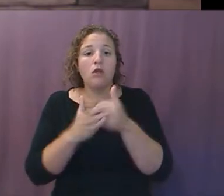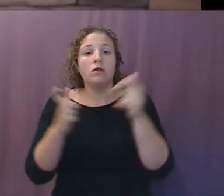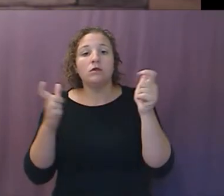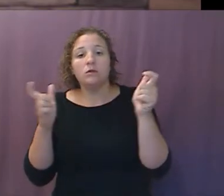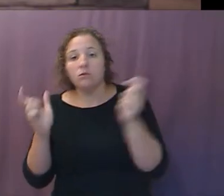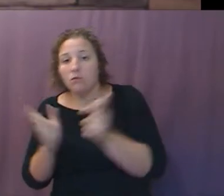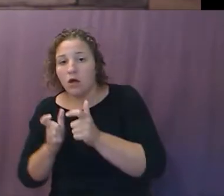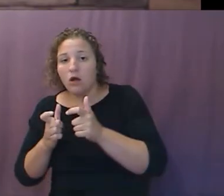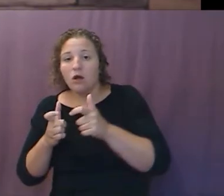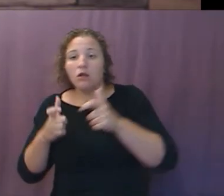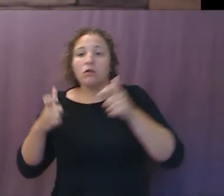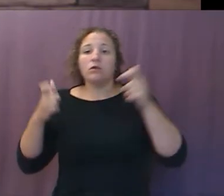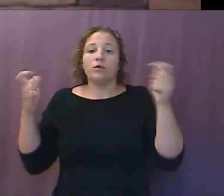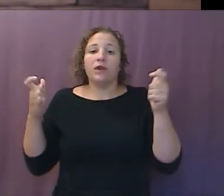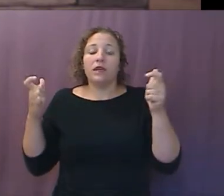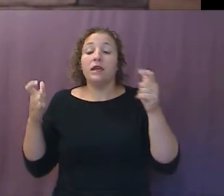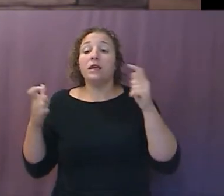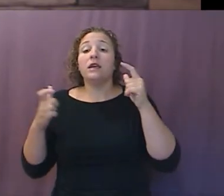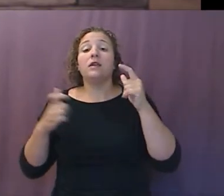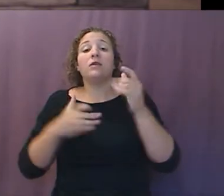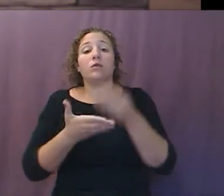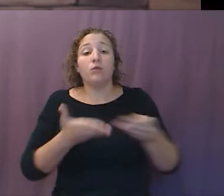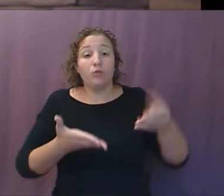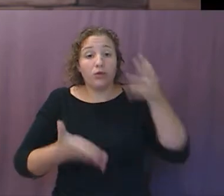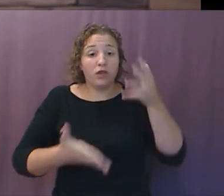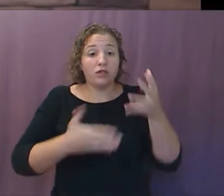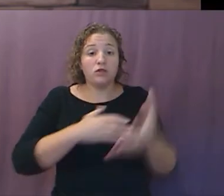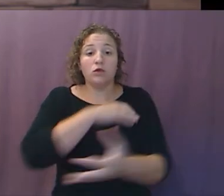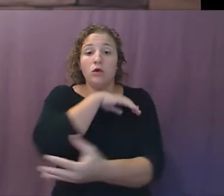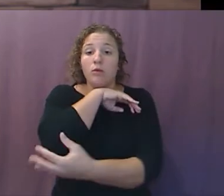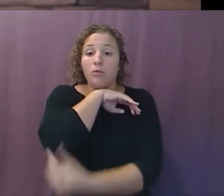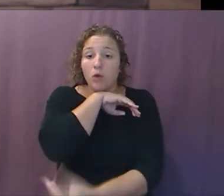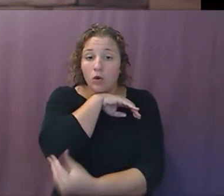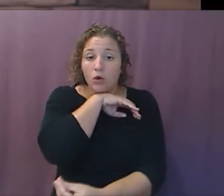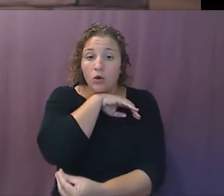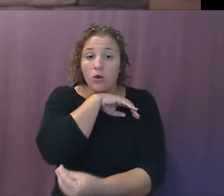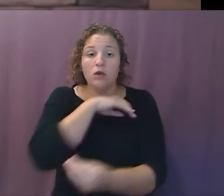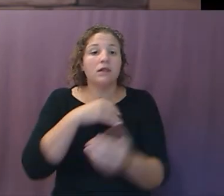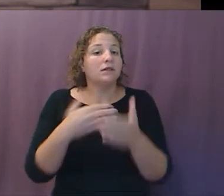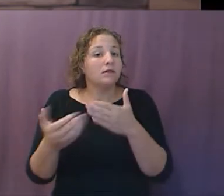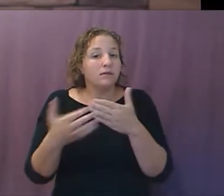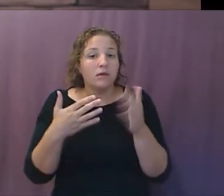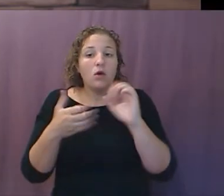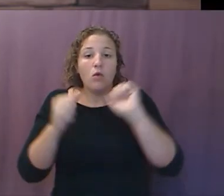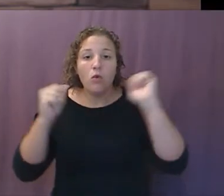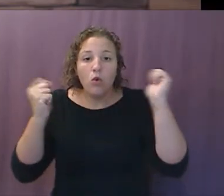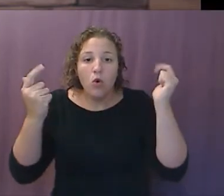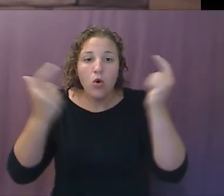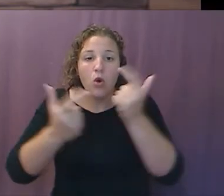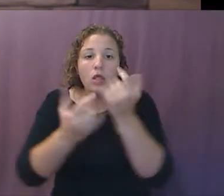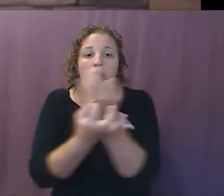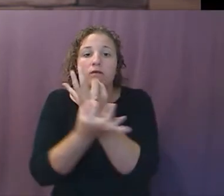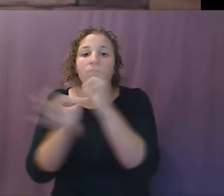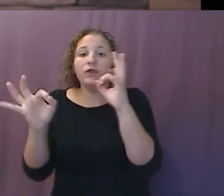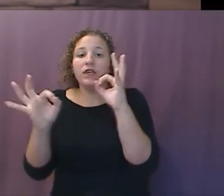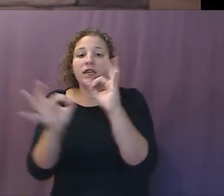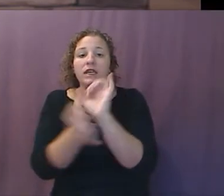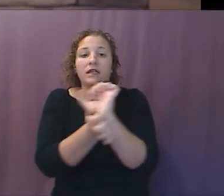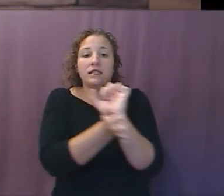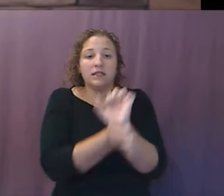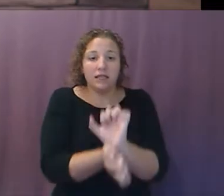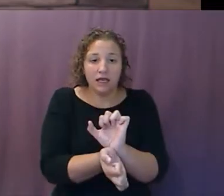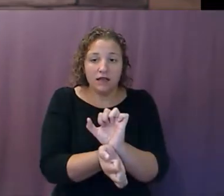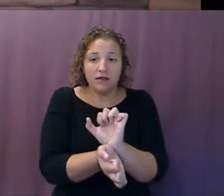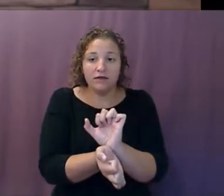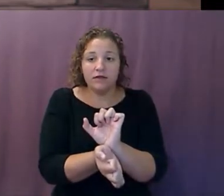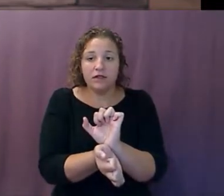so apparently the elite and the globalists, maybe in for surprise, free and slave or bond,